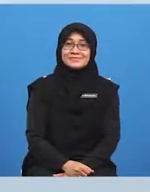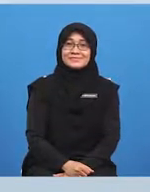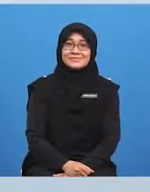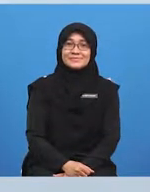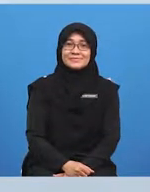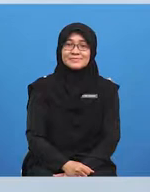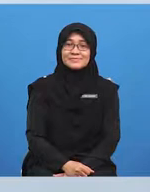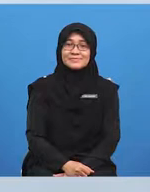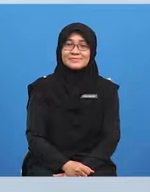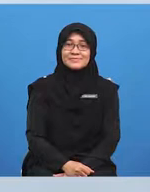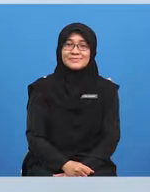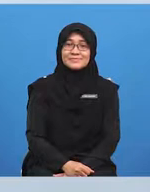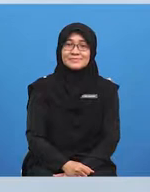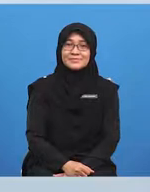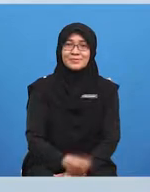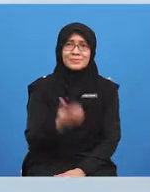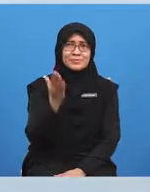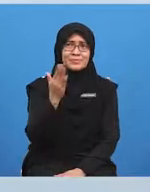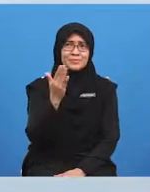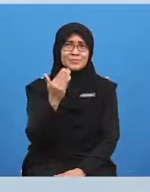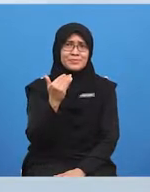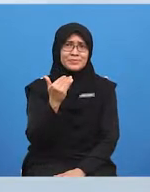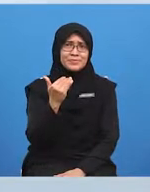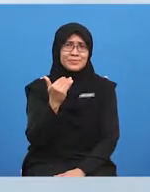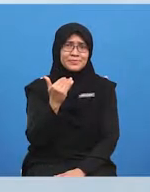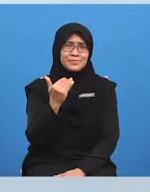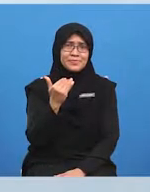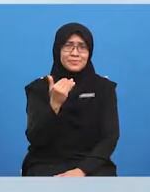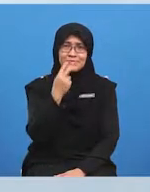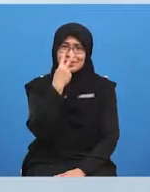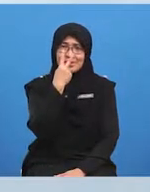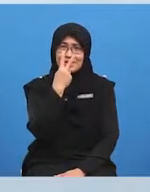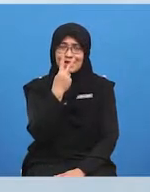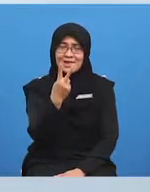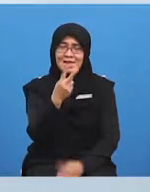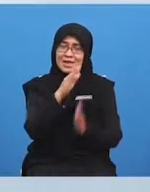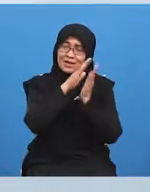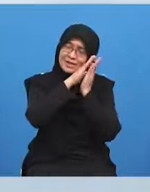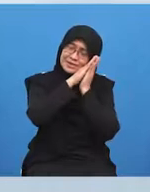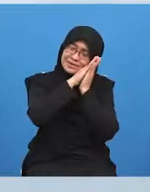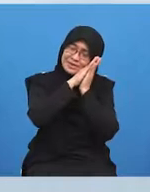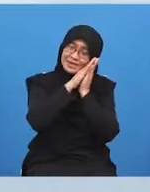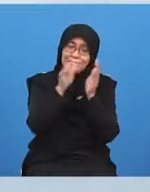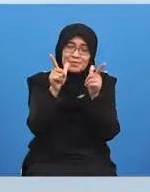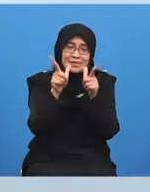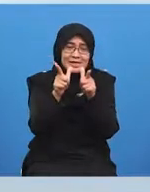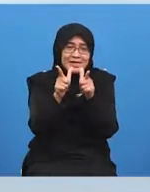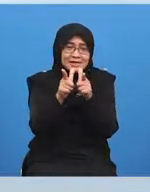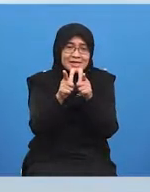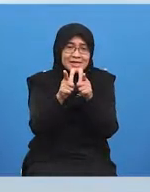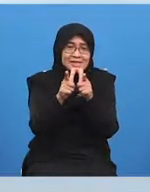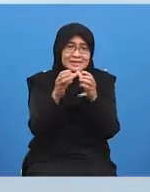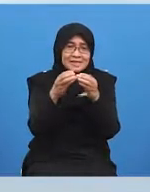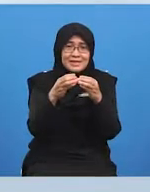sleep you little eggs oh maybe one day you will grow into a